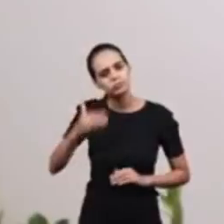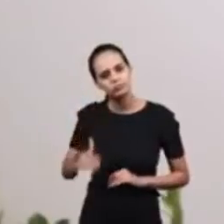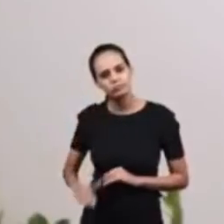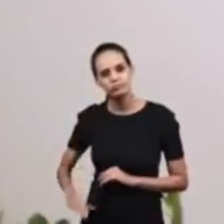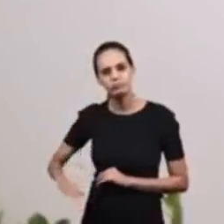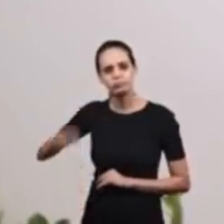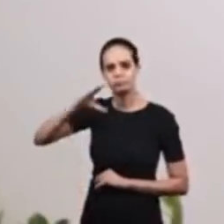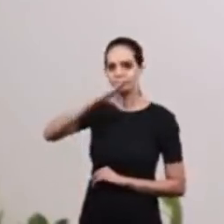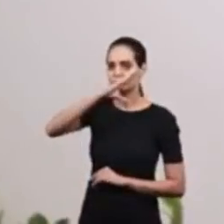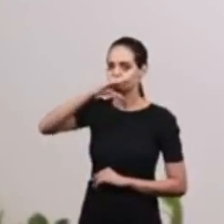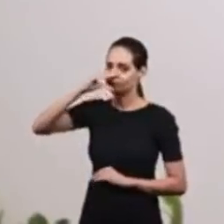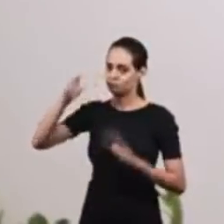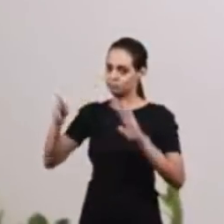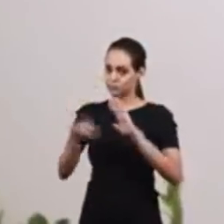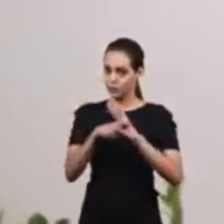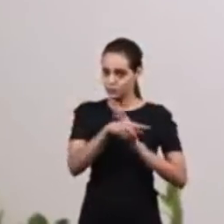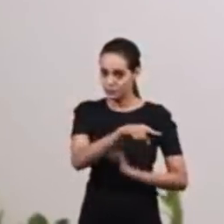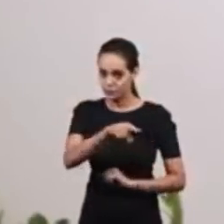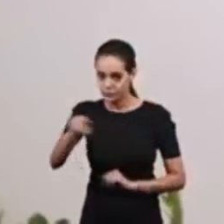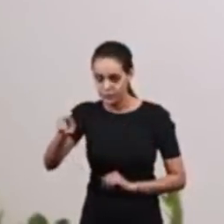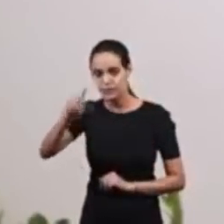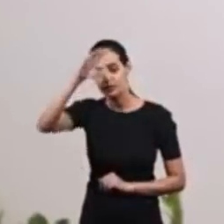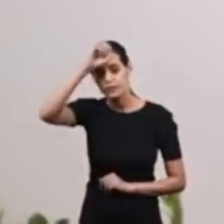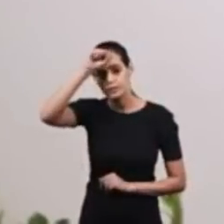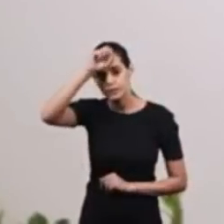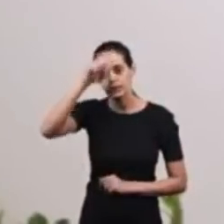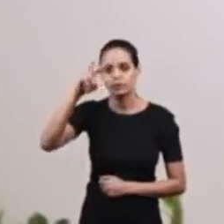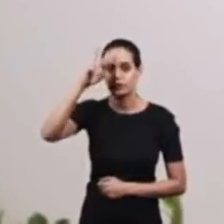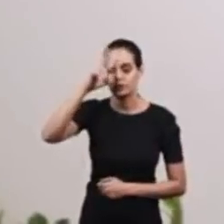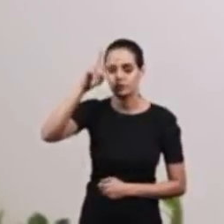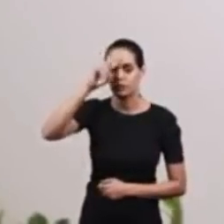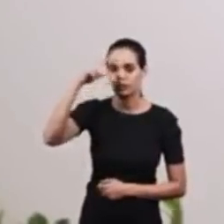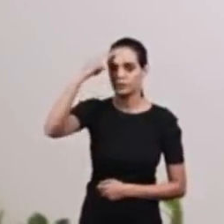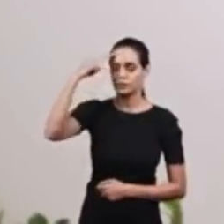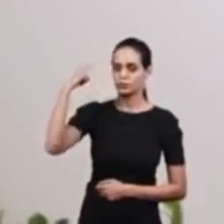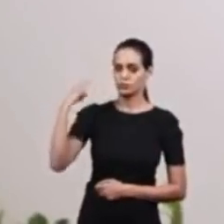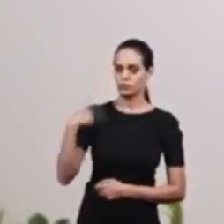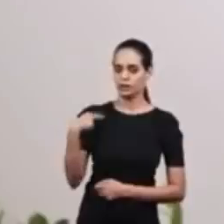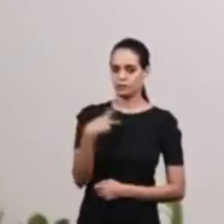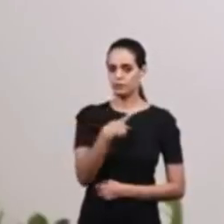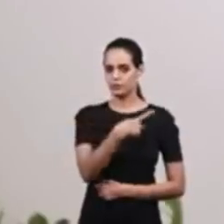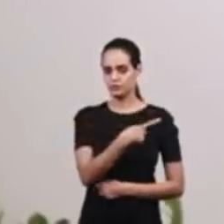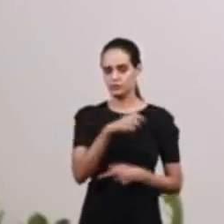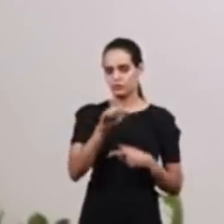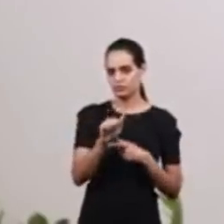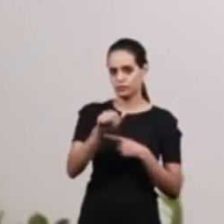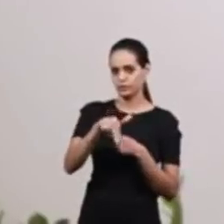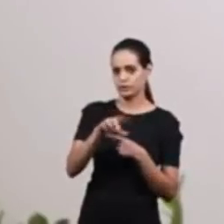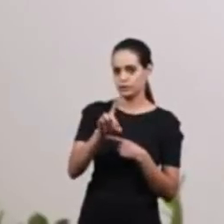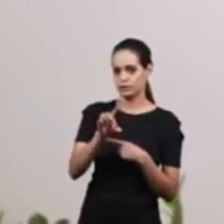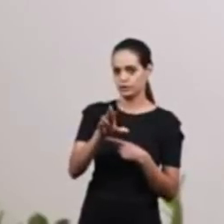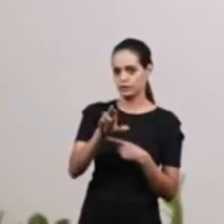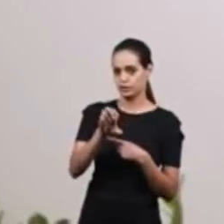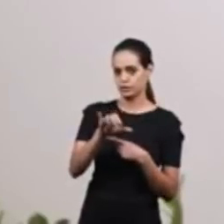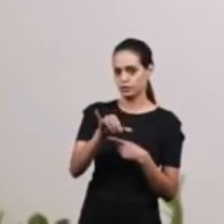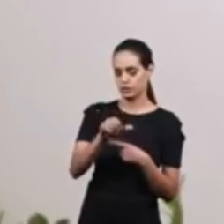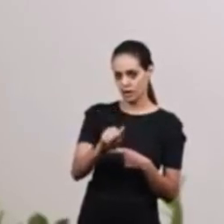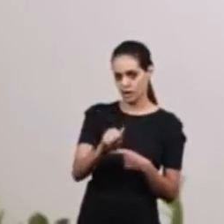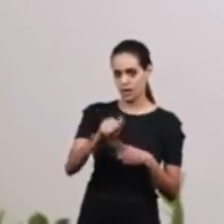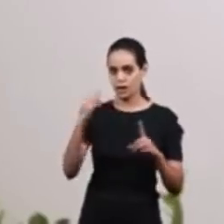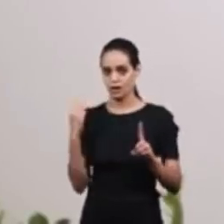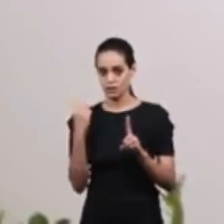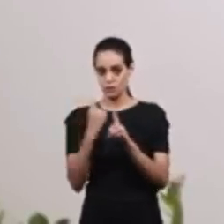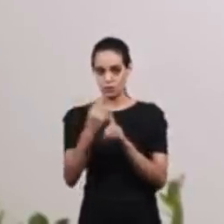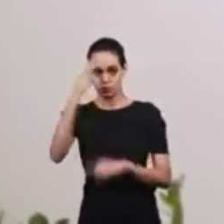filhos, intermediários e adolescentes We are learning about the story of Joseph And today, with the teacher Andrea Thalma We will learn